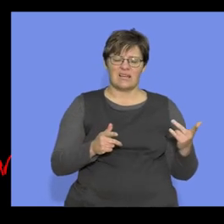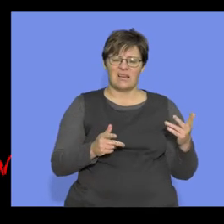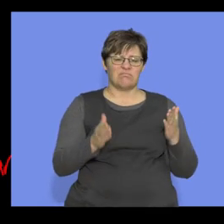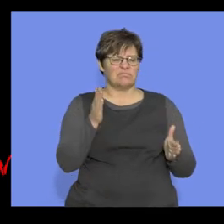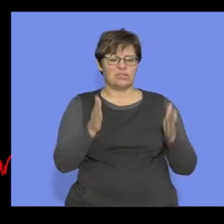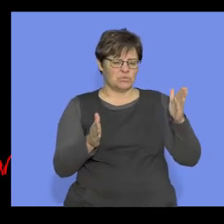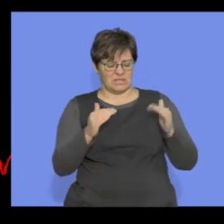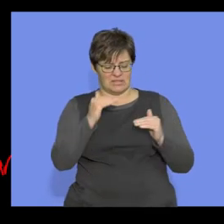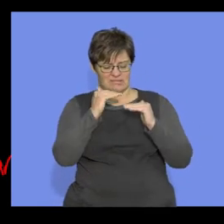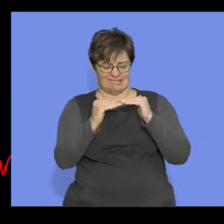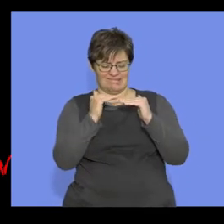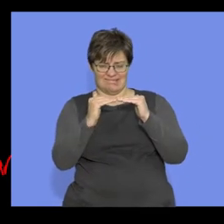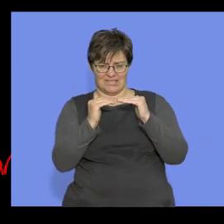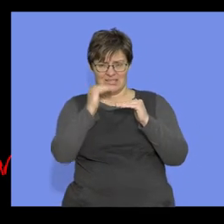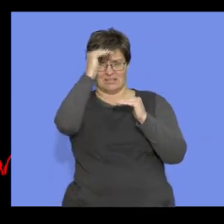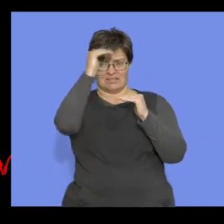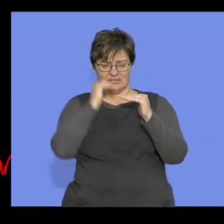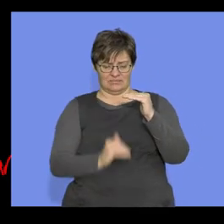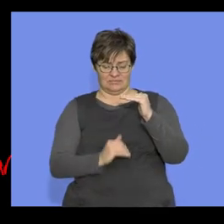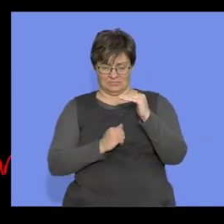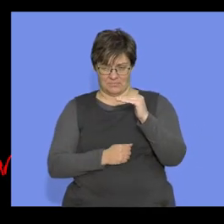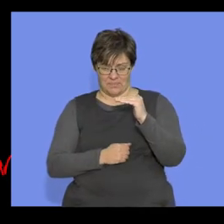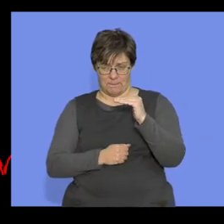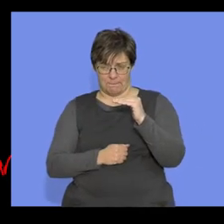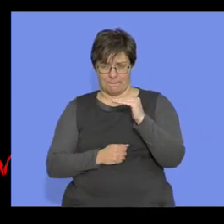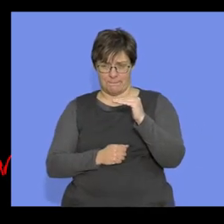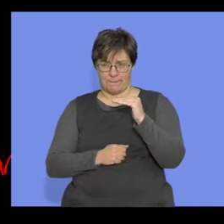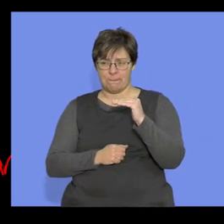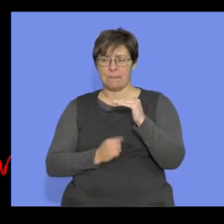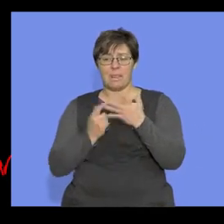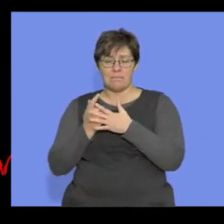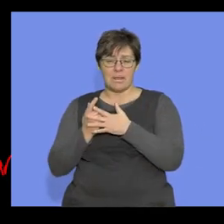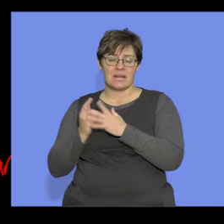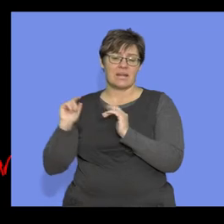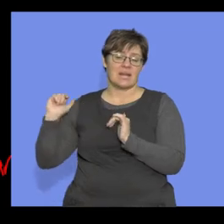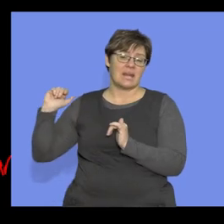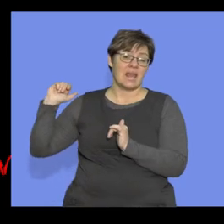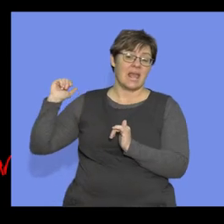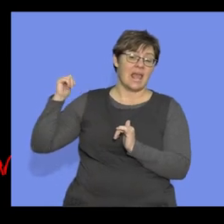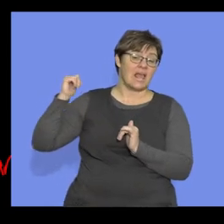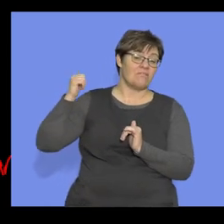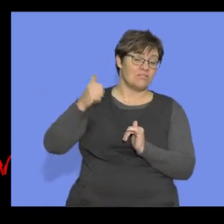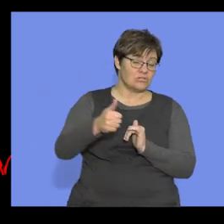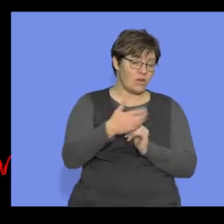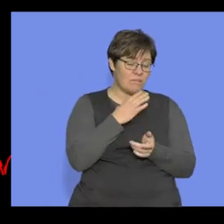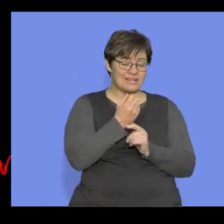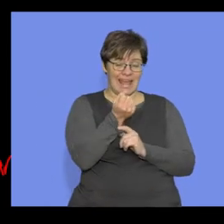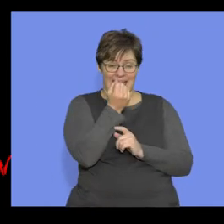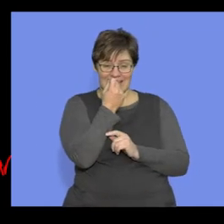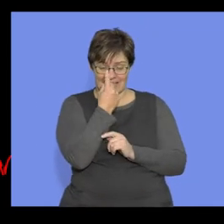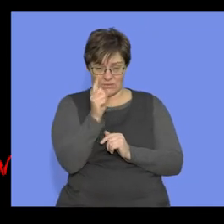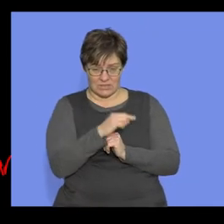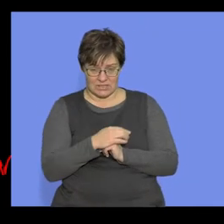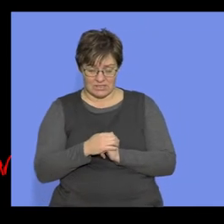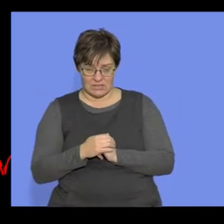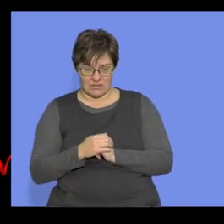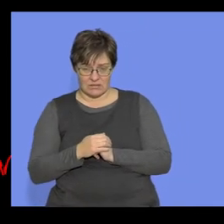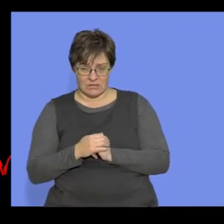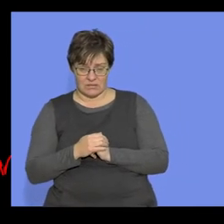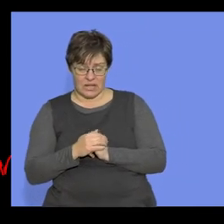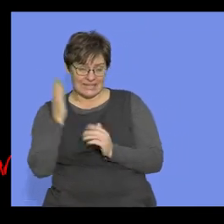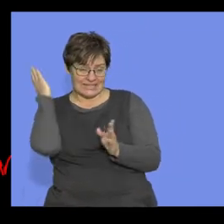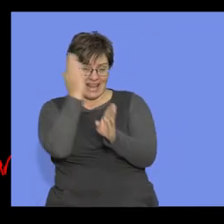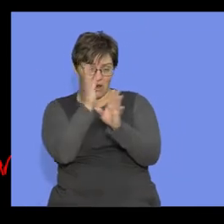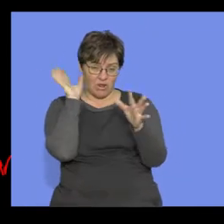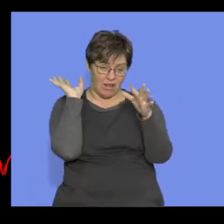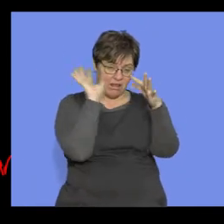somewhere in between. When it comes to evolution, the one thing we must really understand is that it's not